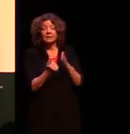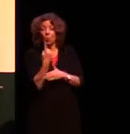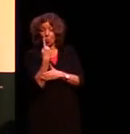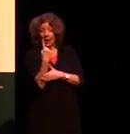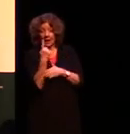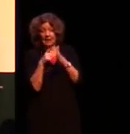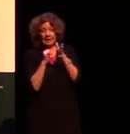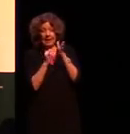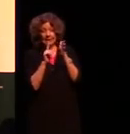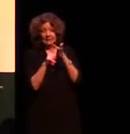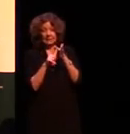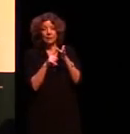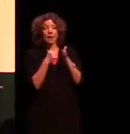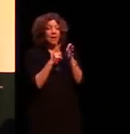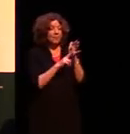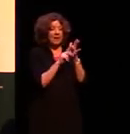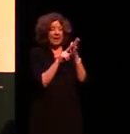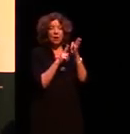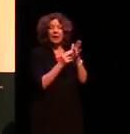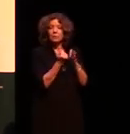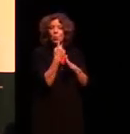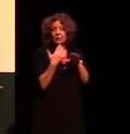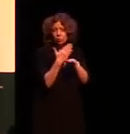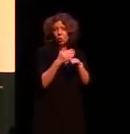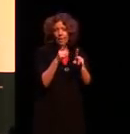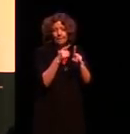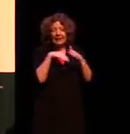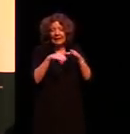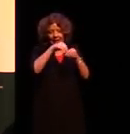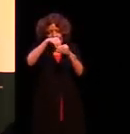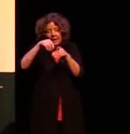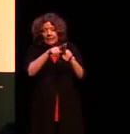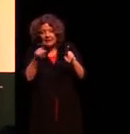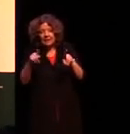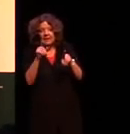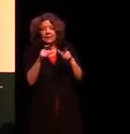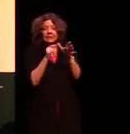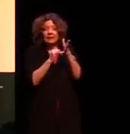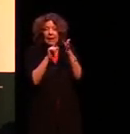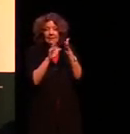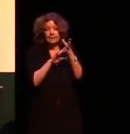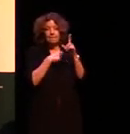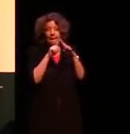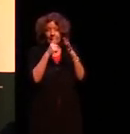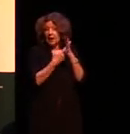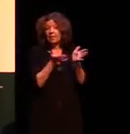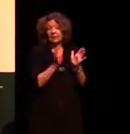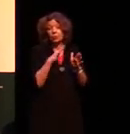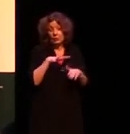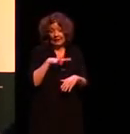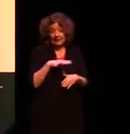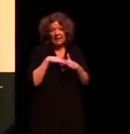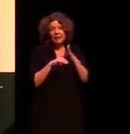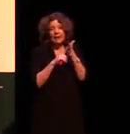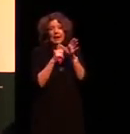okay they're just the noun has one job in the sentence it has its case marker and that's all you need and in fact this